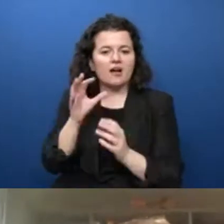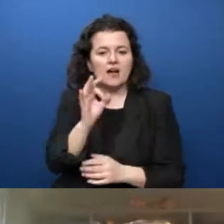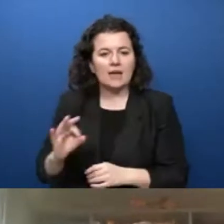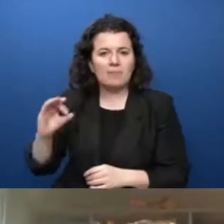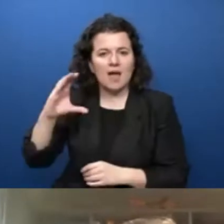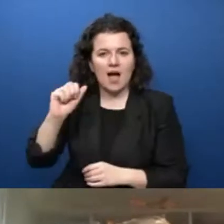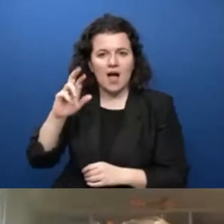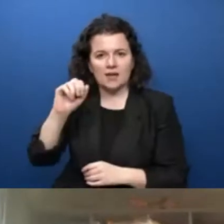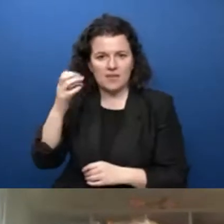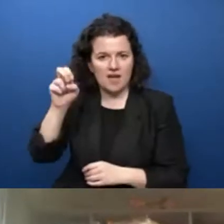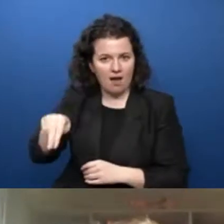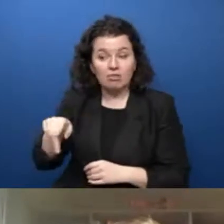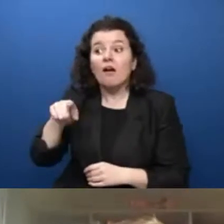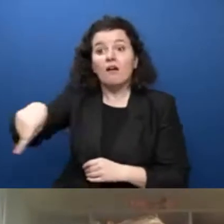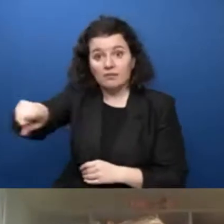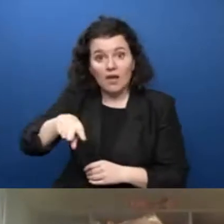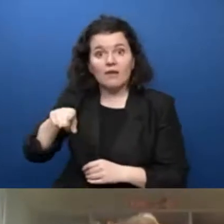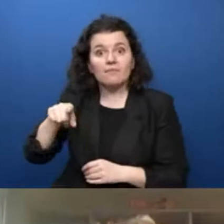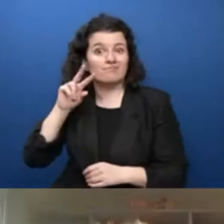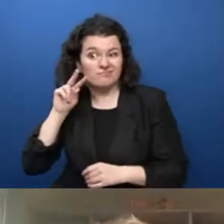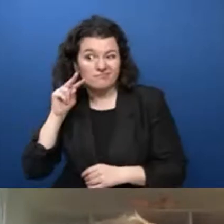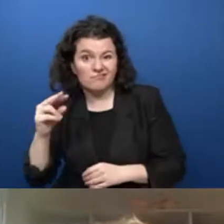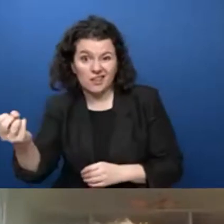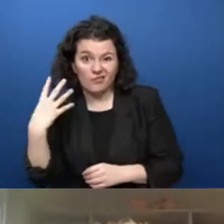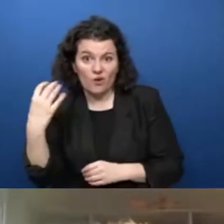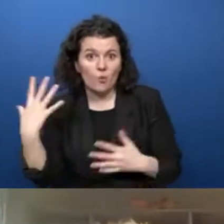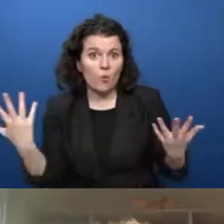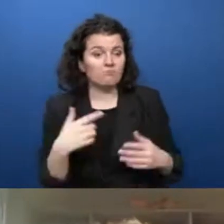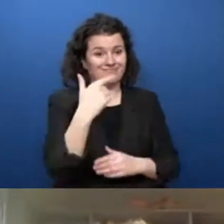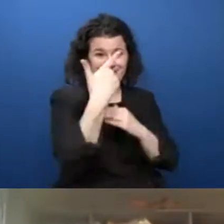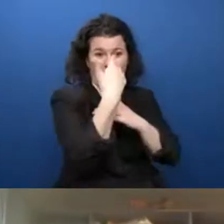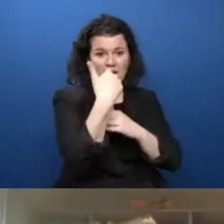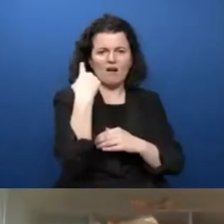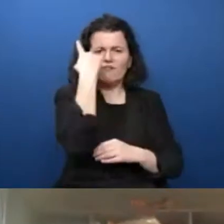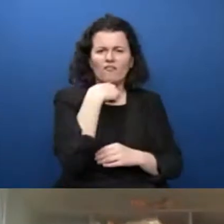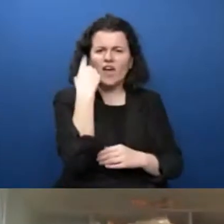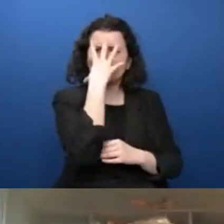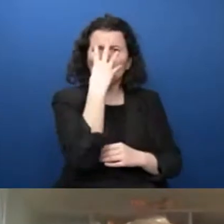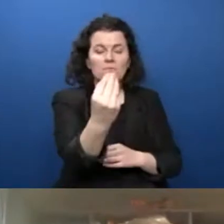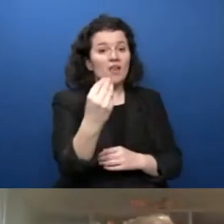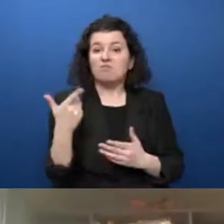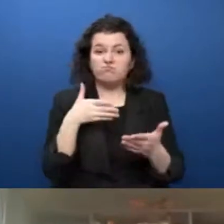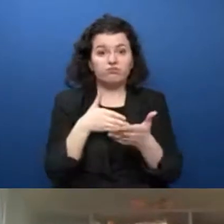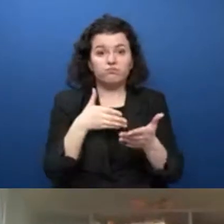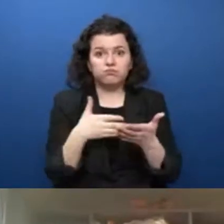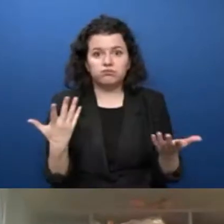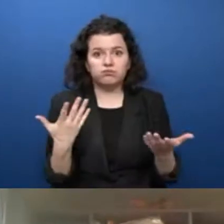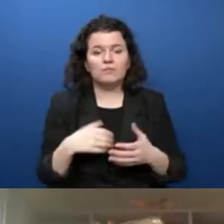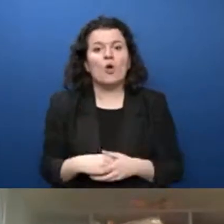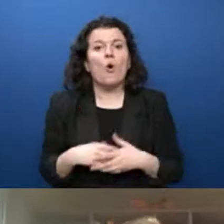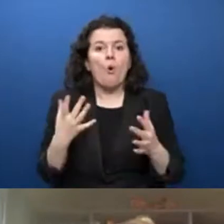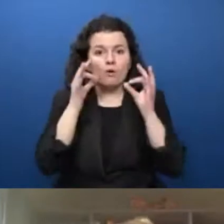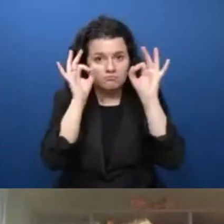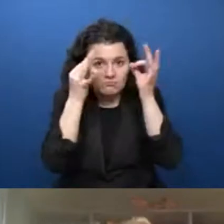to us about some of the facial recognition challenges within using cameras, and some of the difficulties they were having using some of the eye gaze technology.